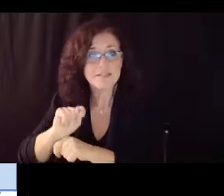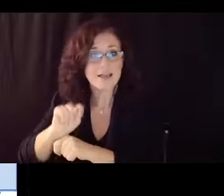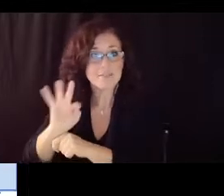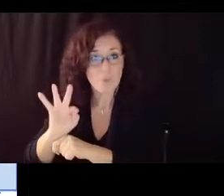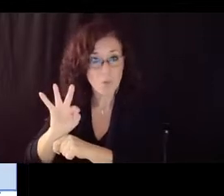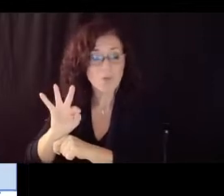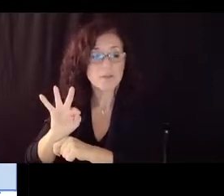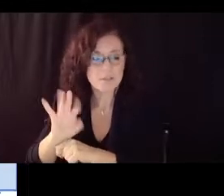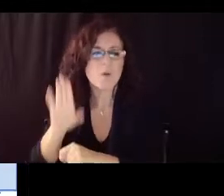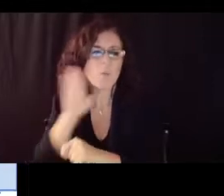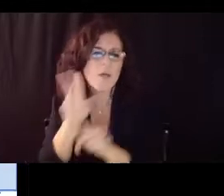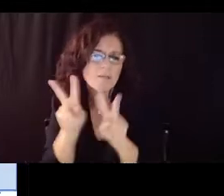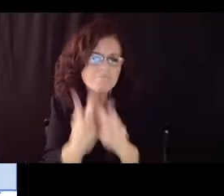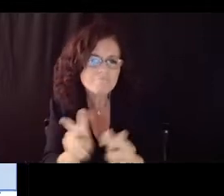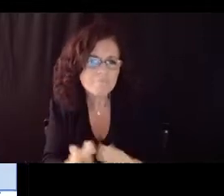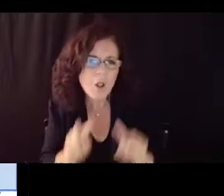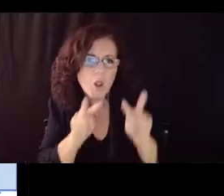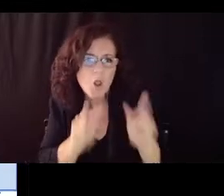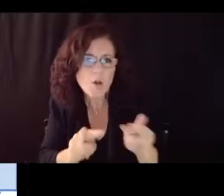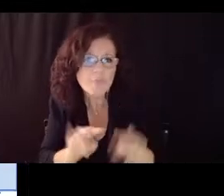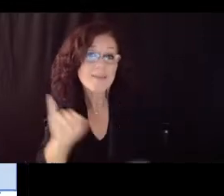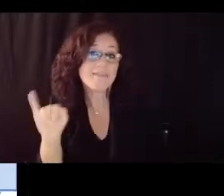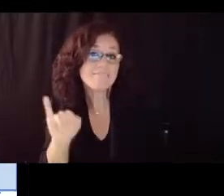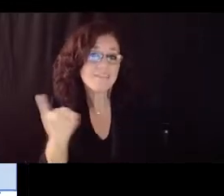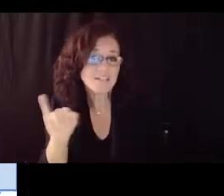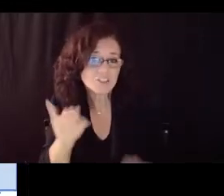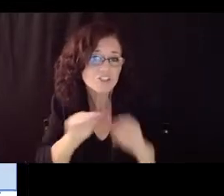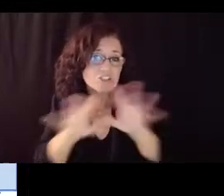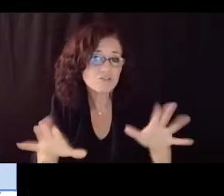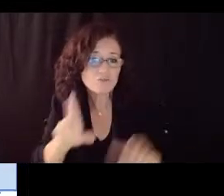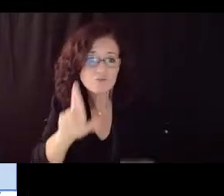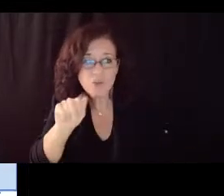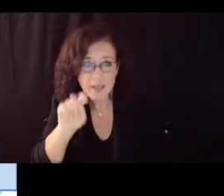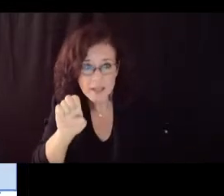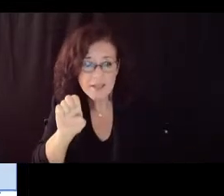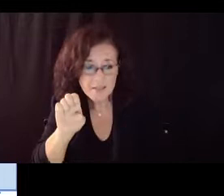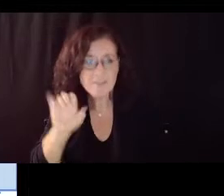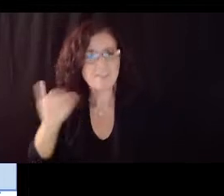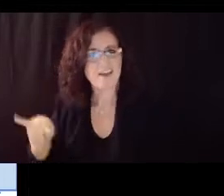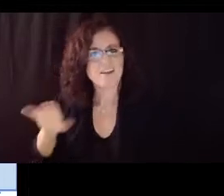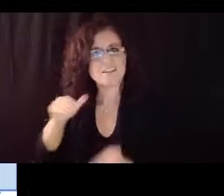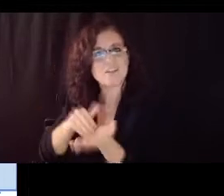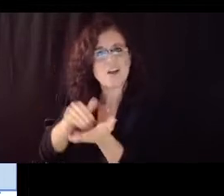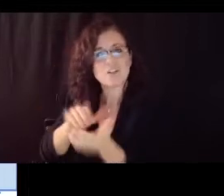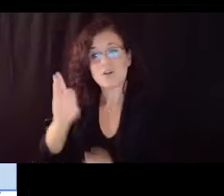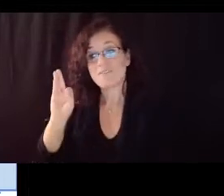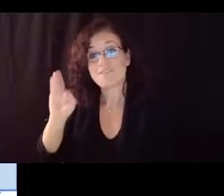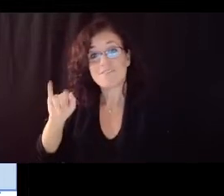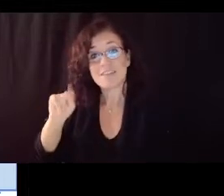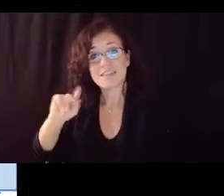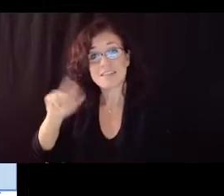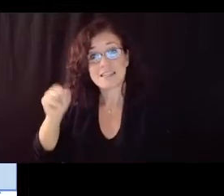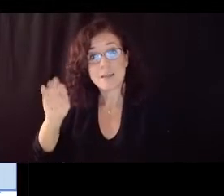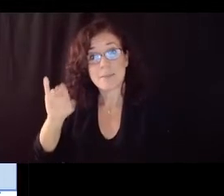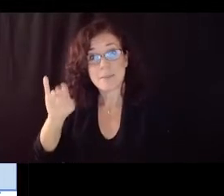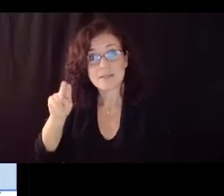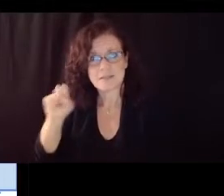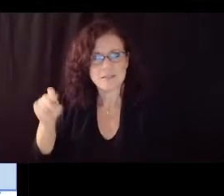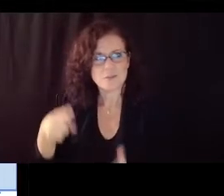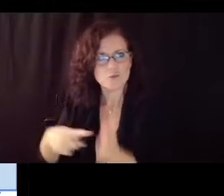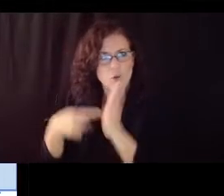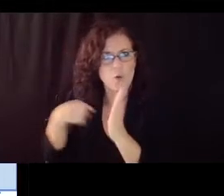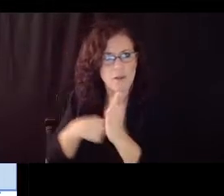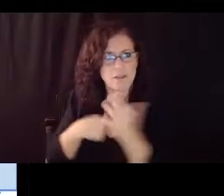at the infection rates as dr fitz gibbons has reported to us today and that's true for both our small cohorts and our next slide which shows